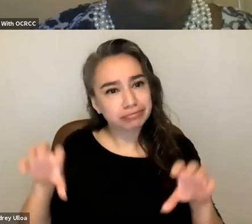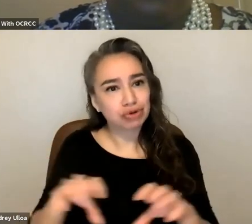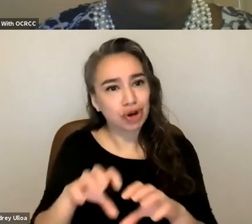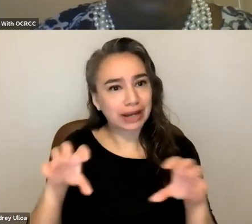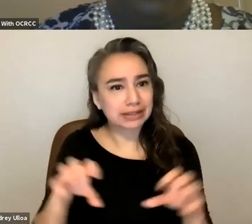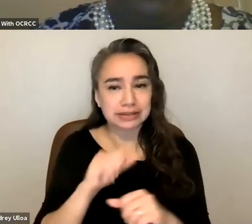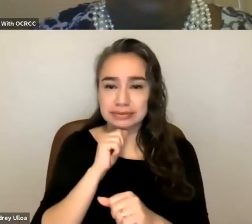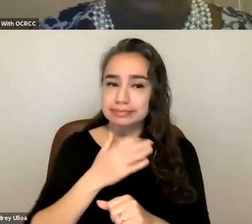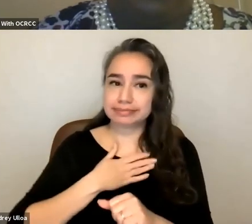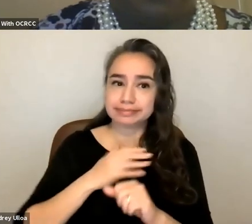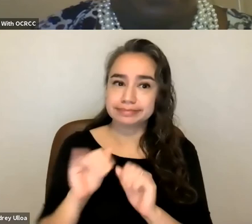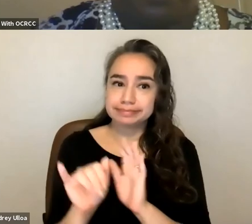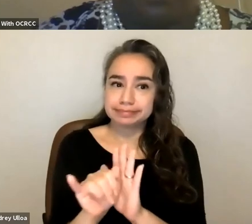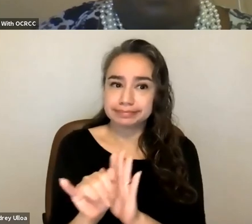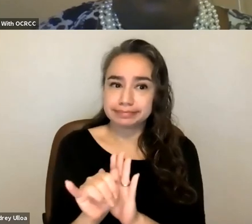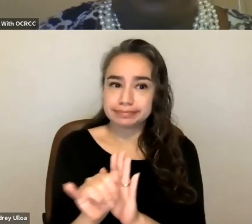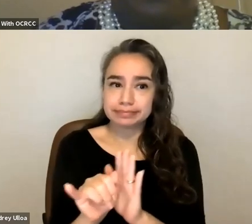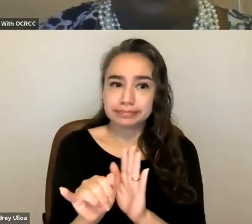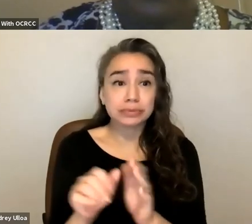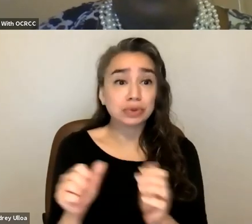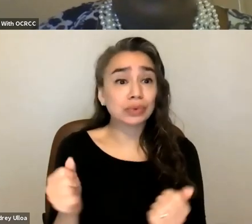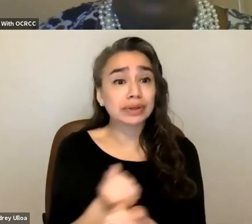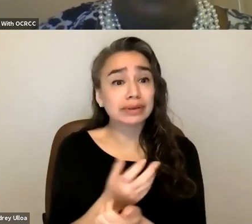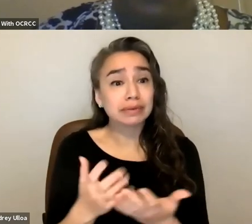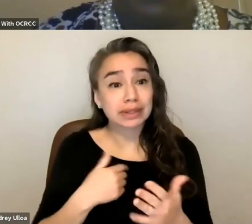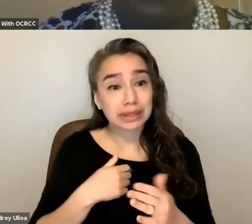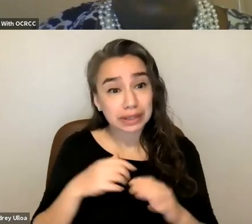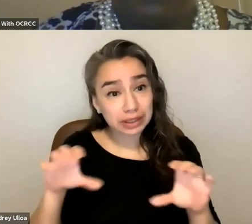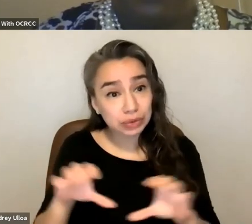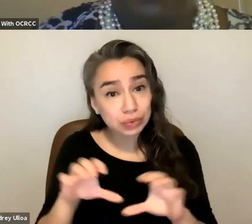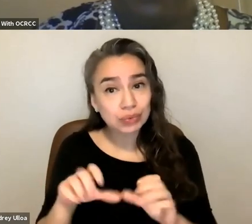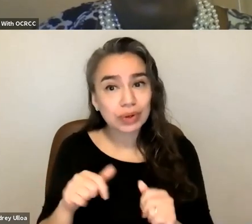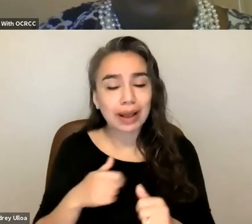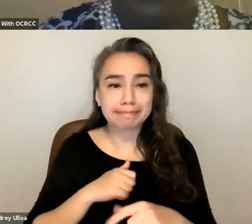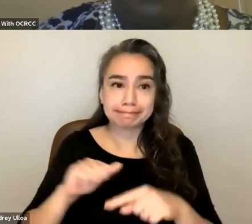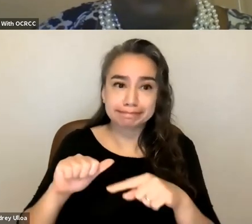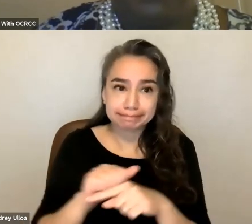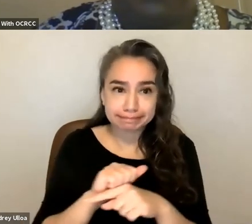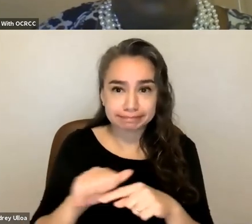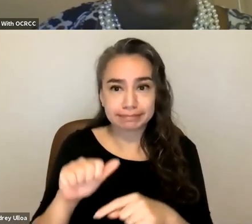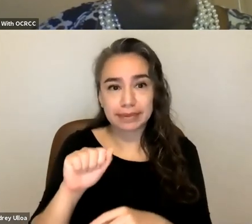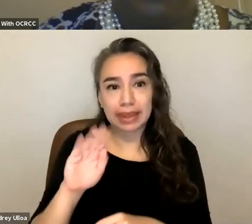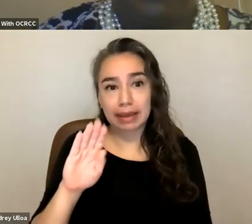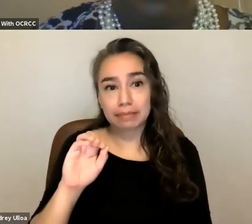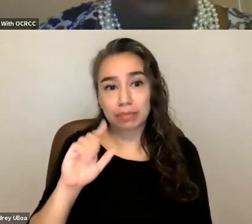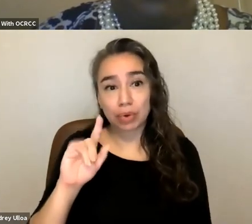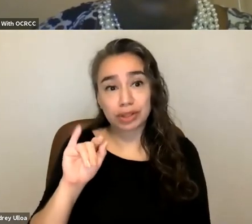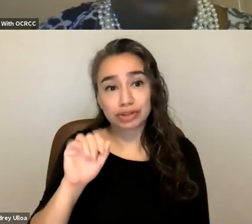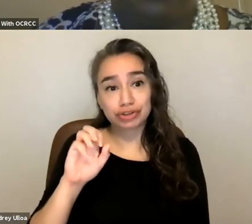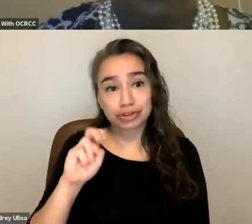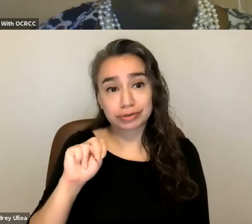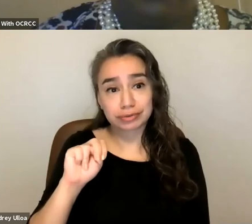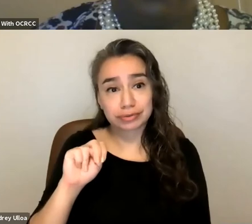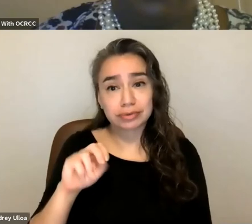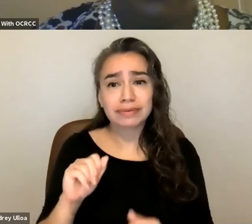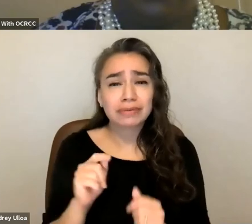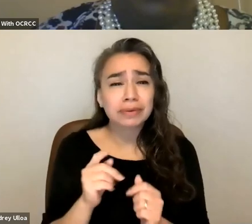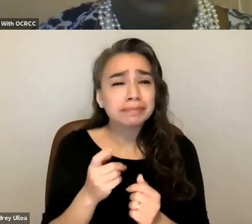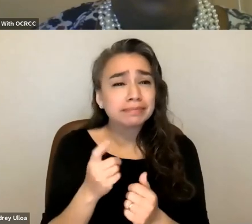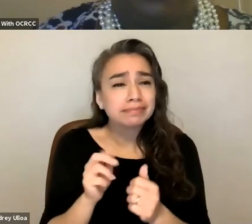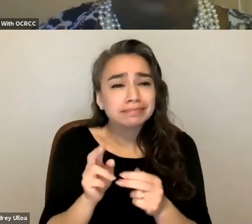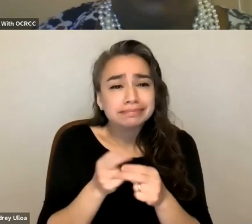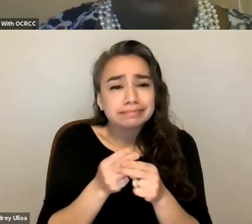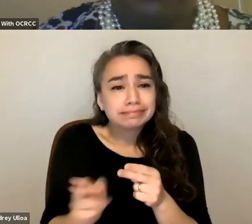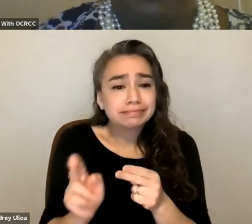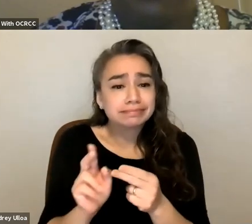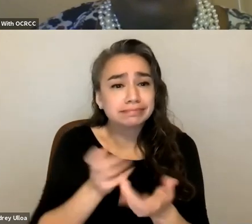so i am in everything i do i am practicing abolition from the most small interactions and